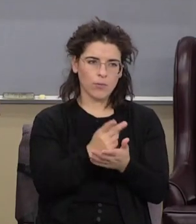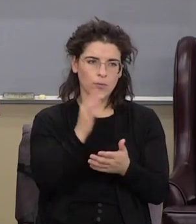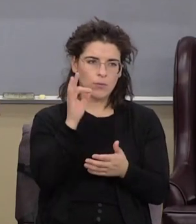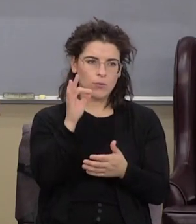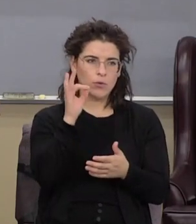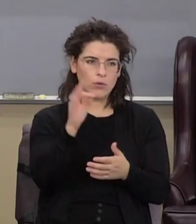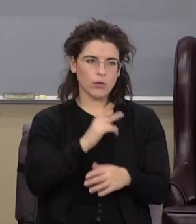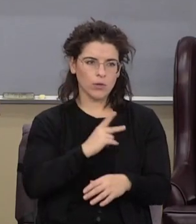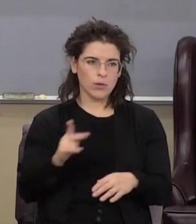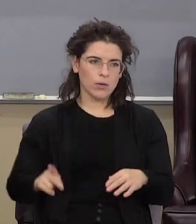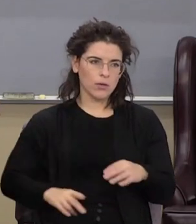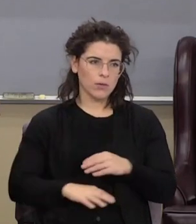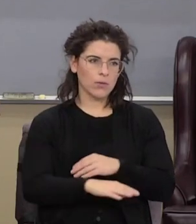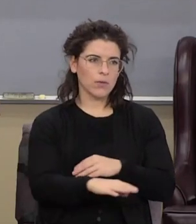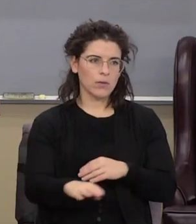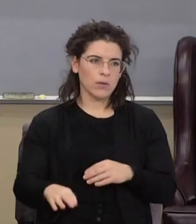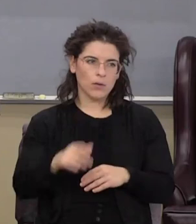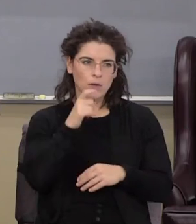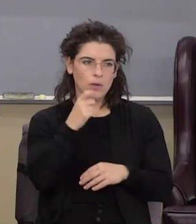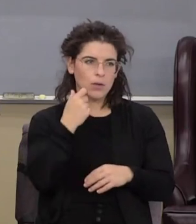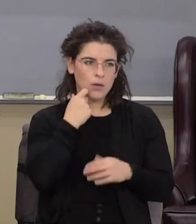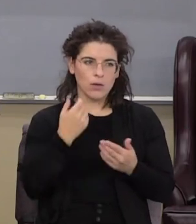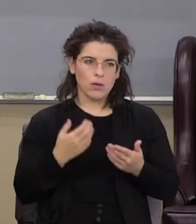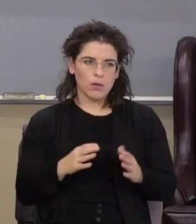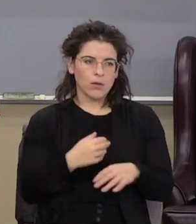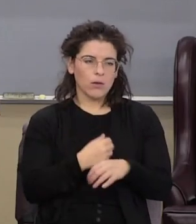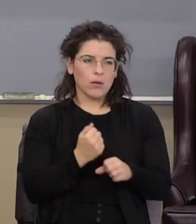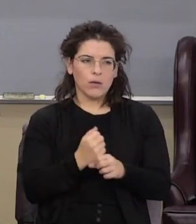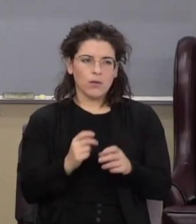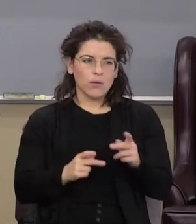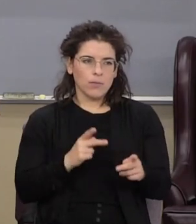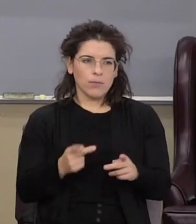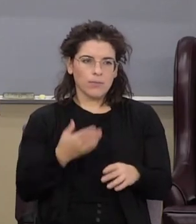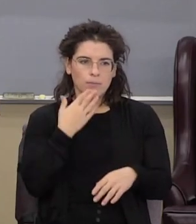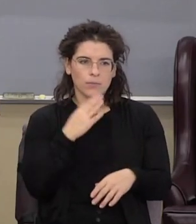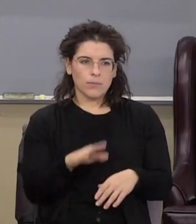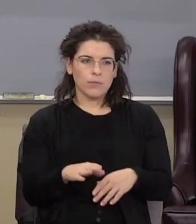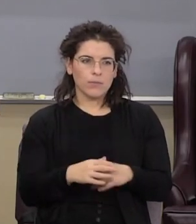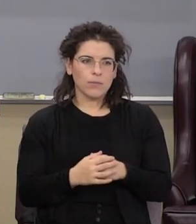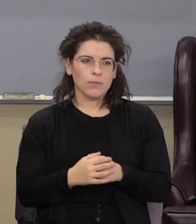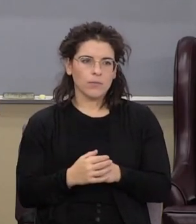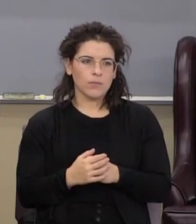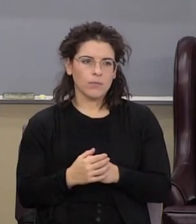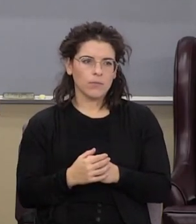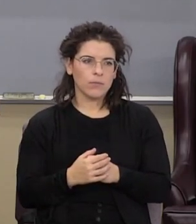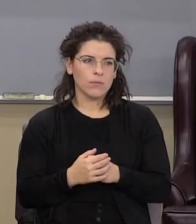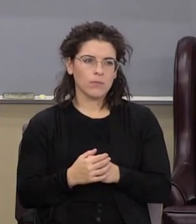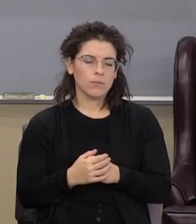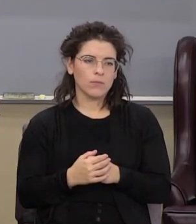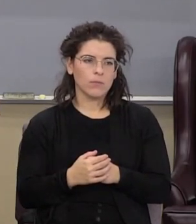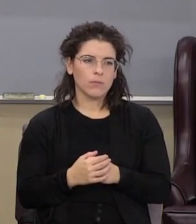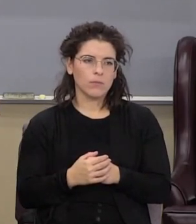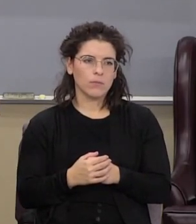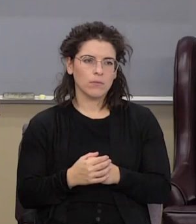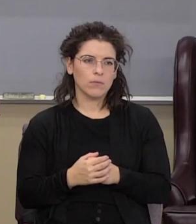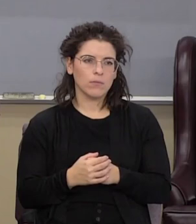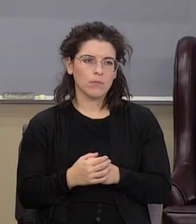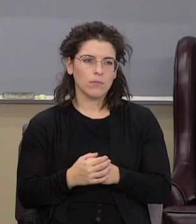the kingdom it wasn't just a matter of going to make people bad you know I don't feel good and I'm going to get the preacher to heal me that's that's the